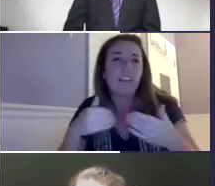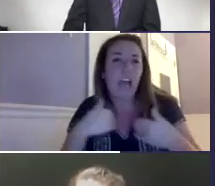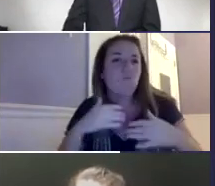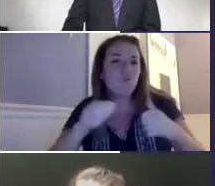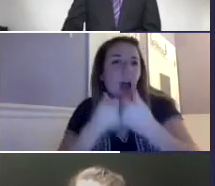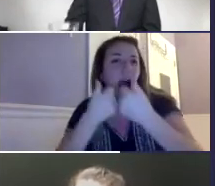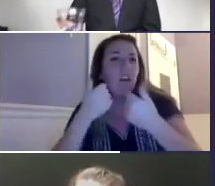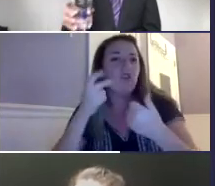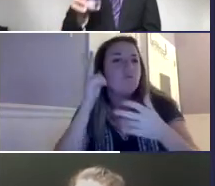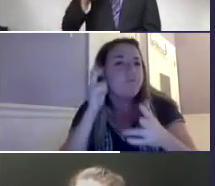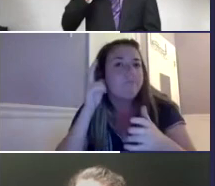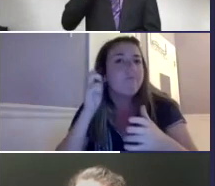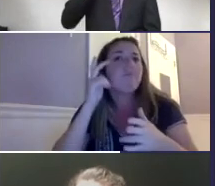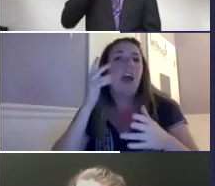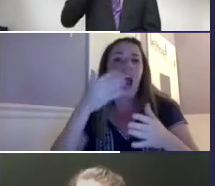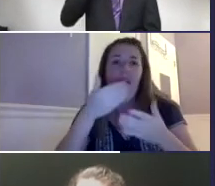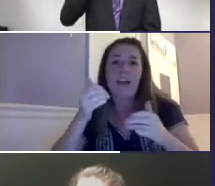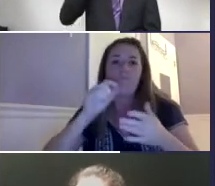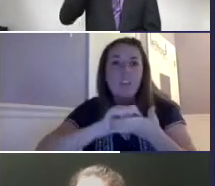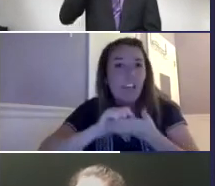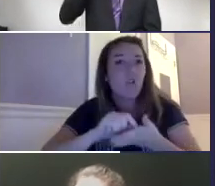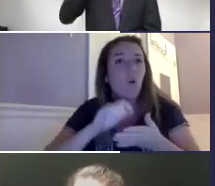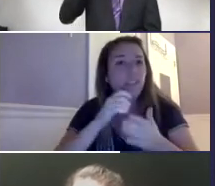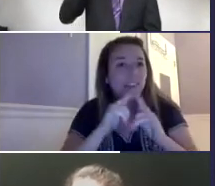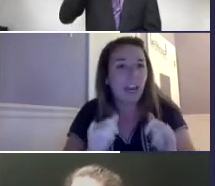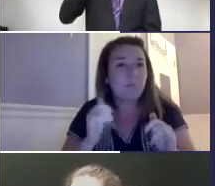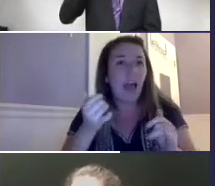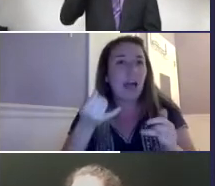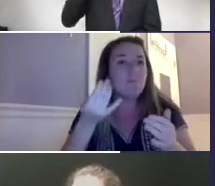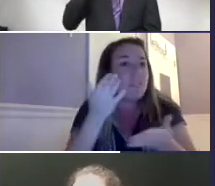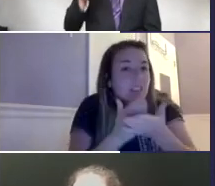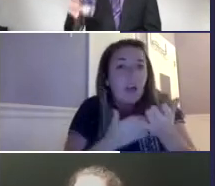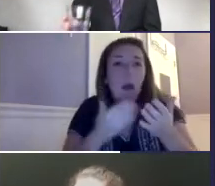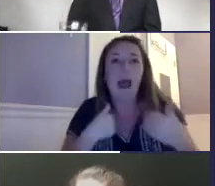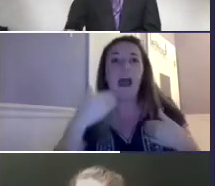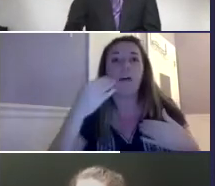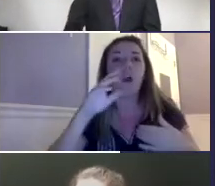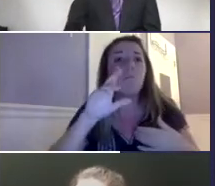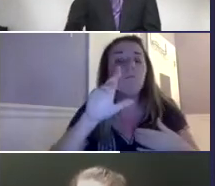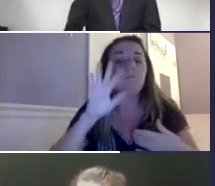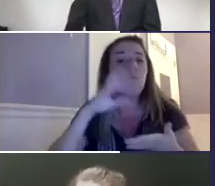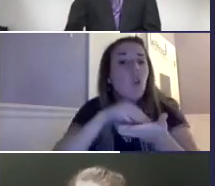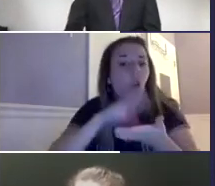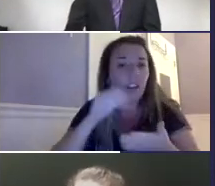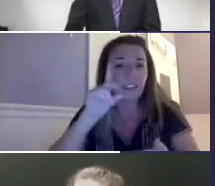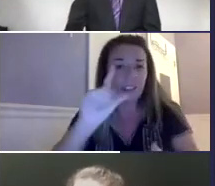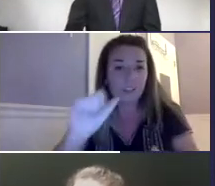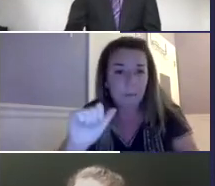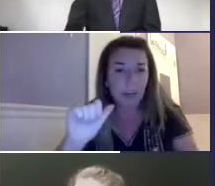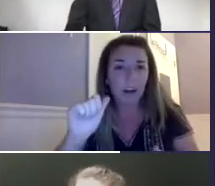even, you know, hearing students have challenges with listening sometimes, or it's hard to hear. Maybe they can't take notes at the same time for another reason.